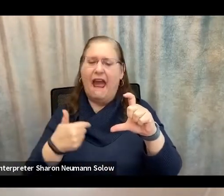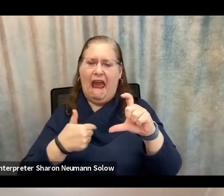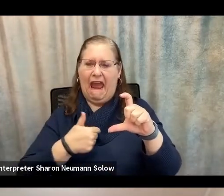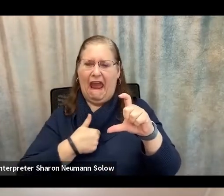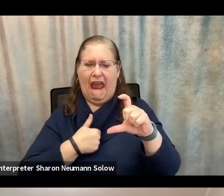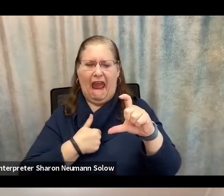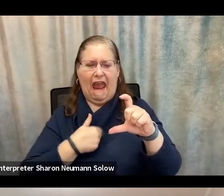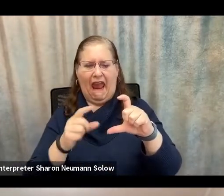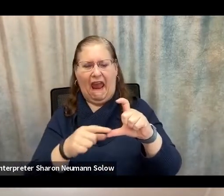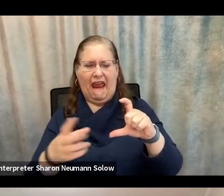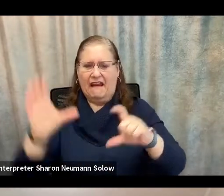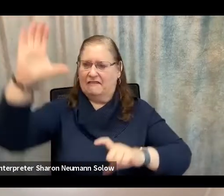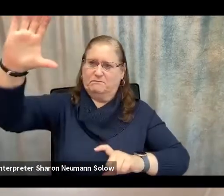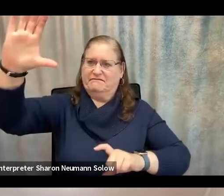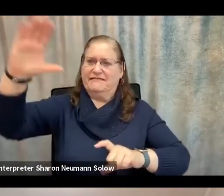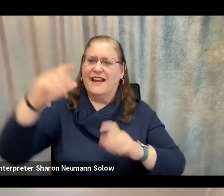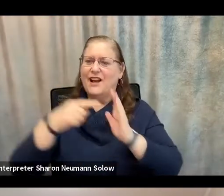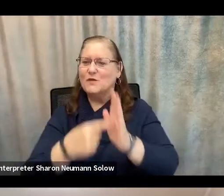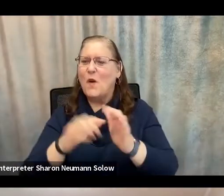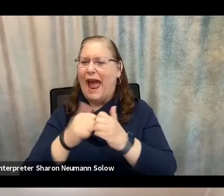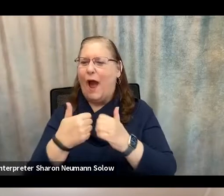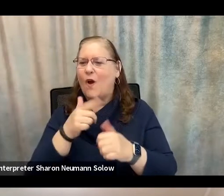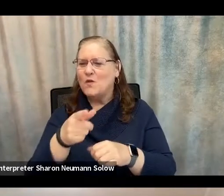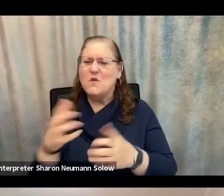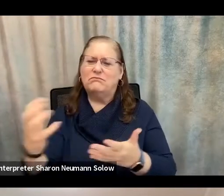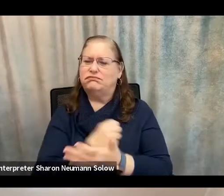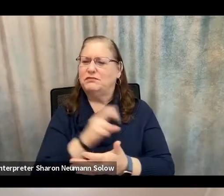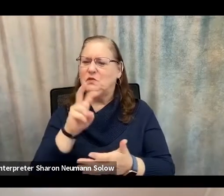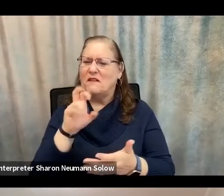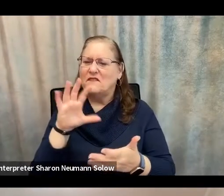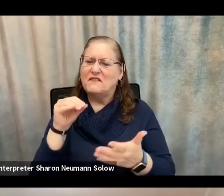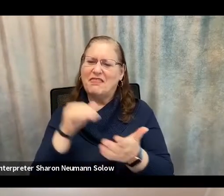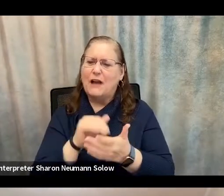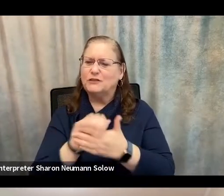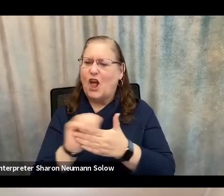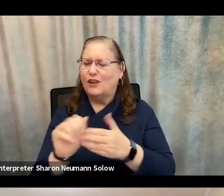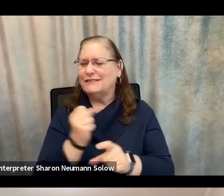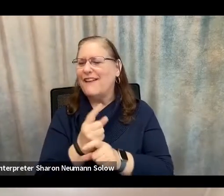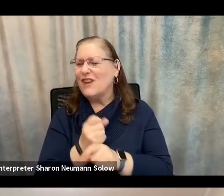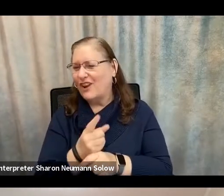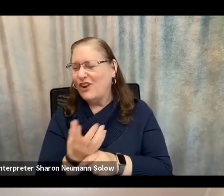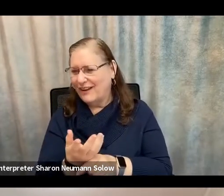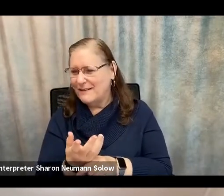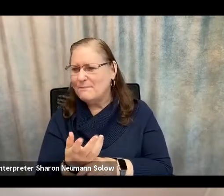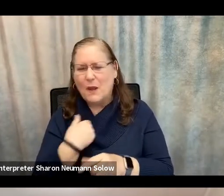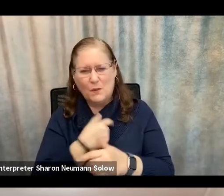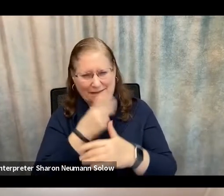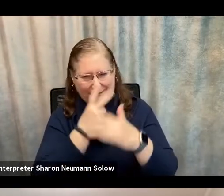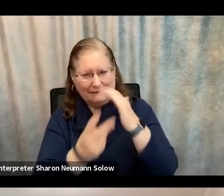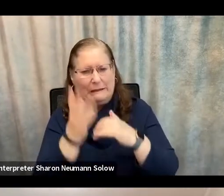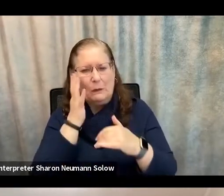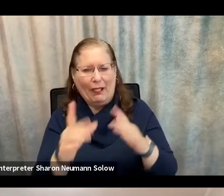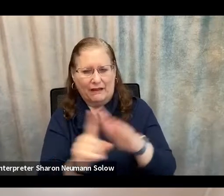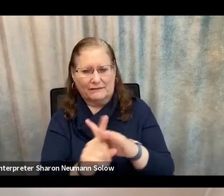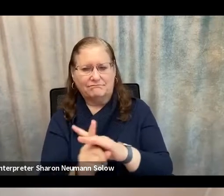to make $250,000 a year. So we anticipate a lot of those scams coming out